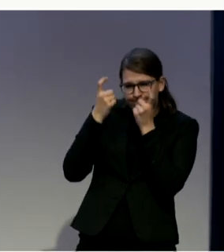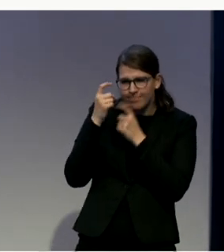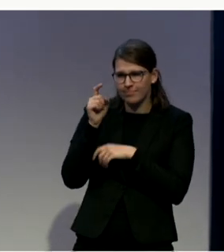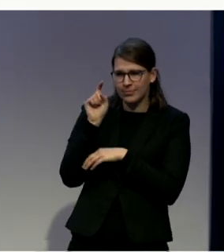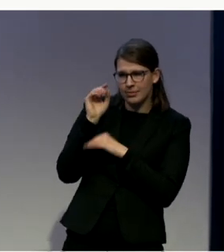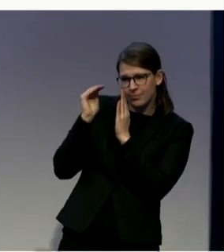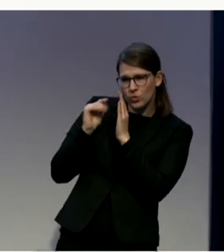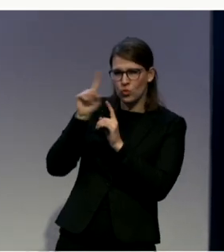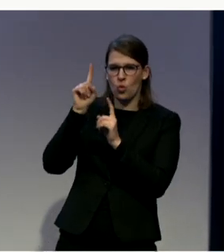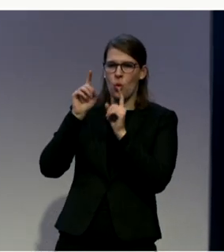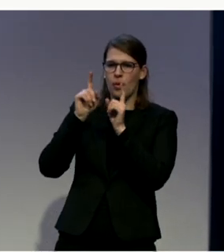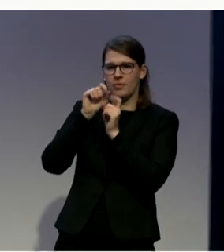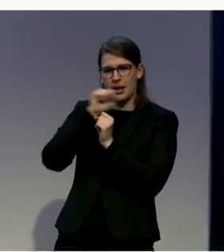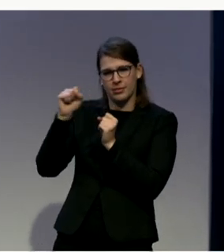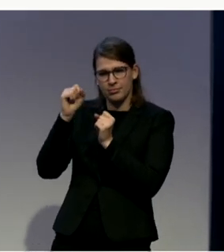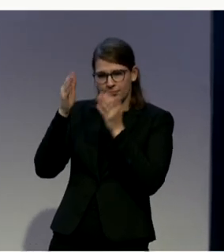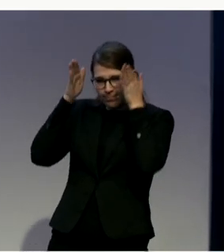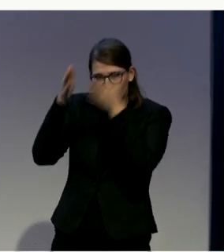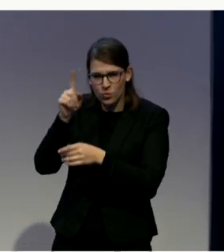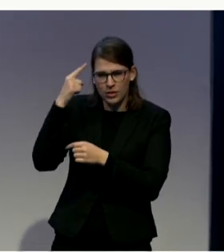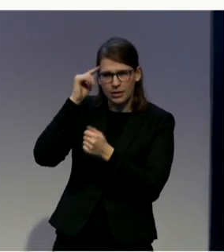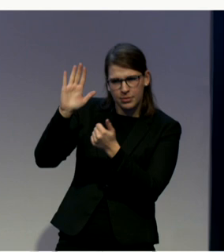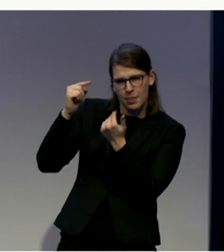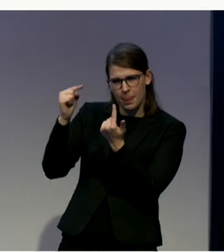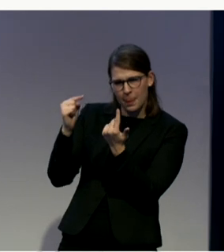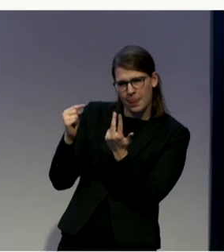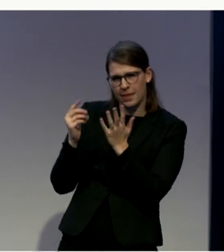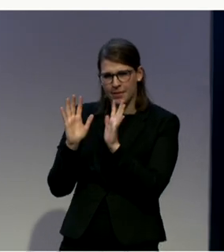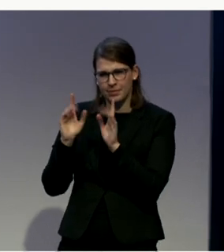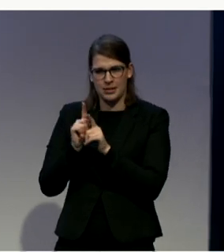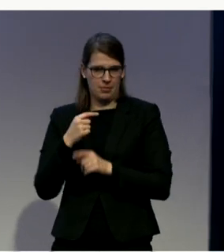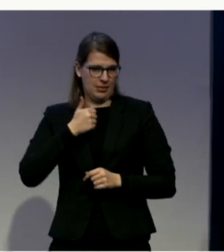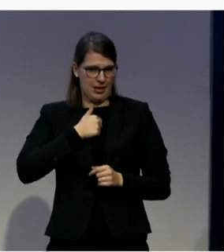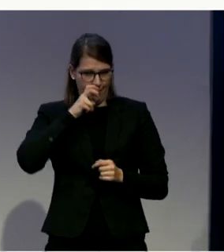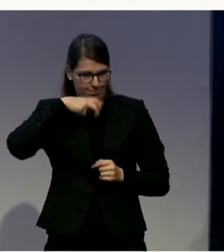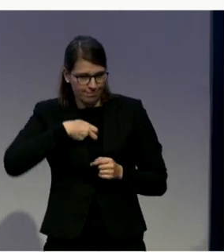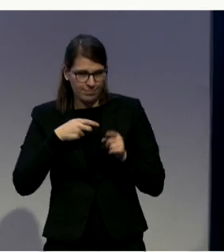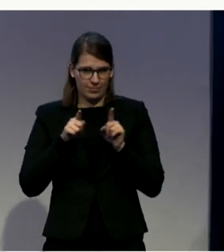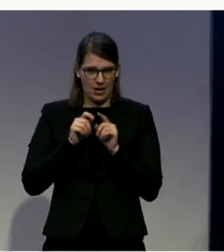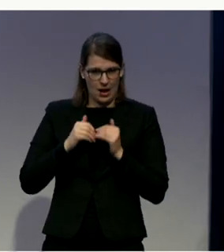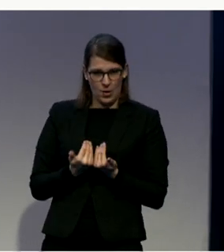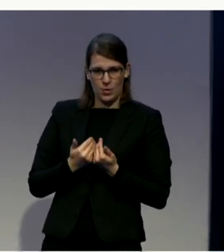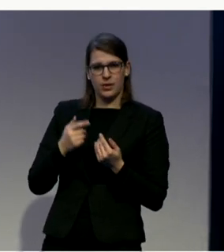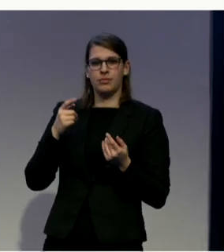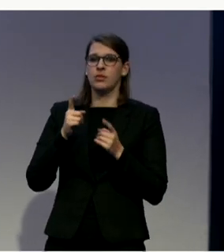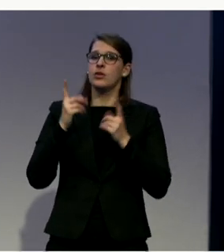in this so important conference that I came here so many times, I have been here,